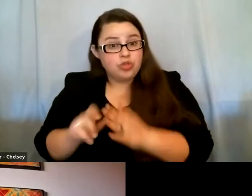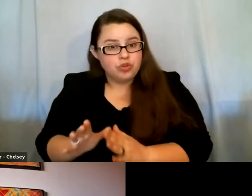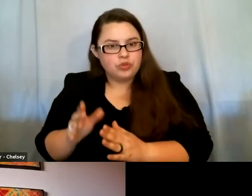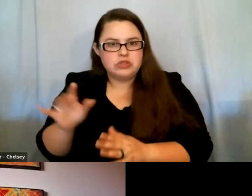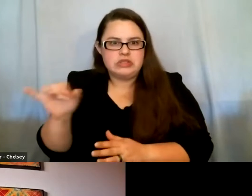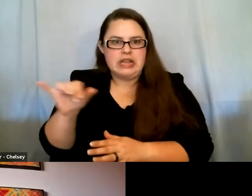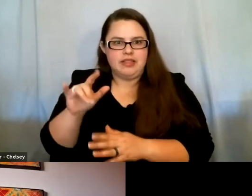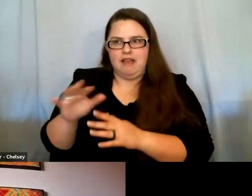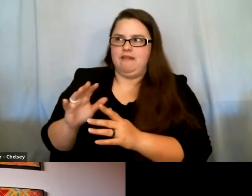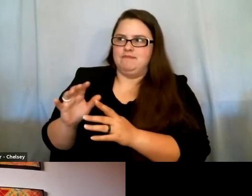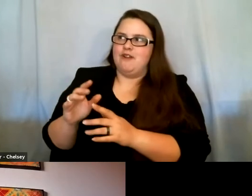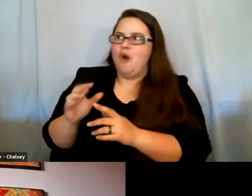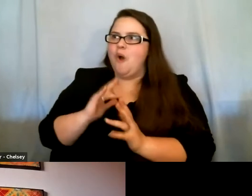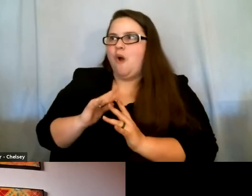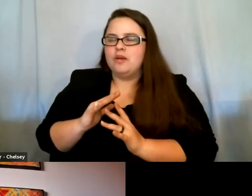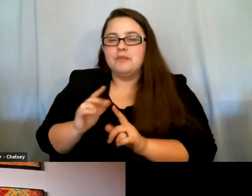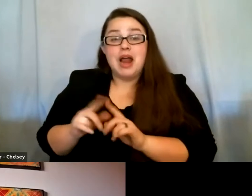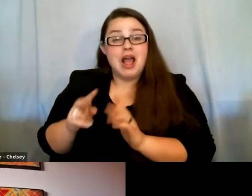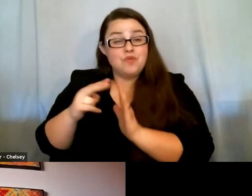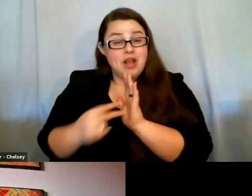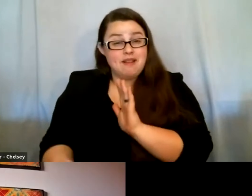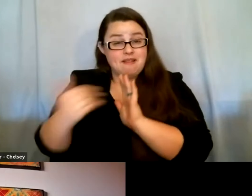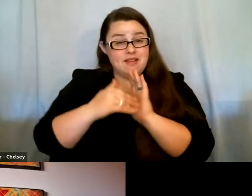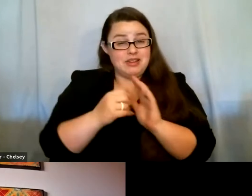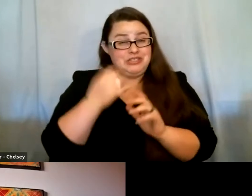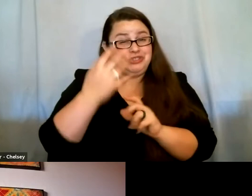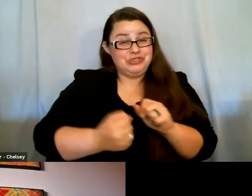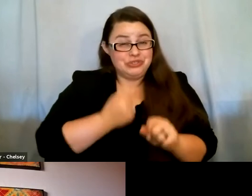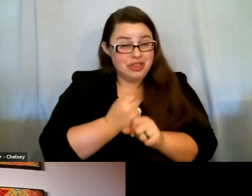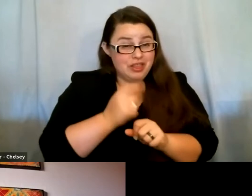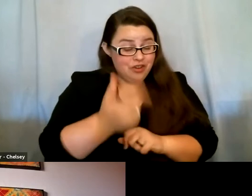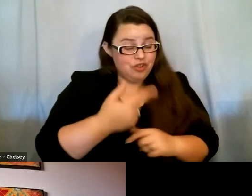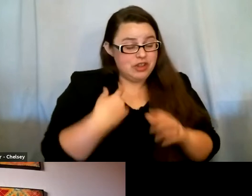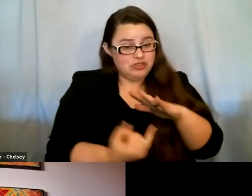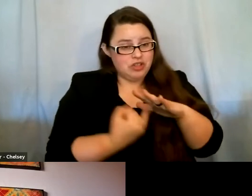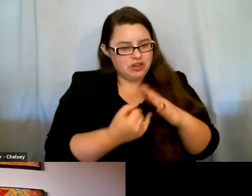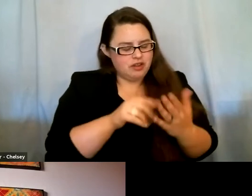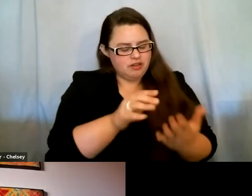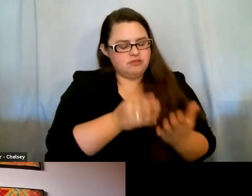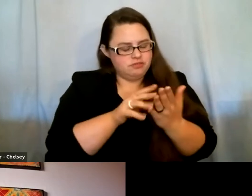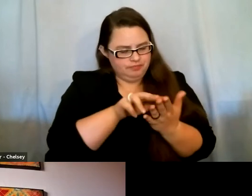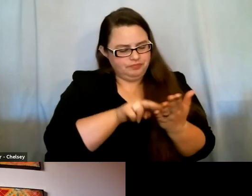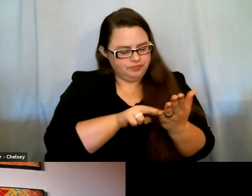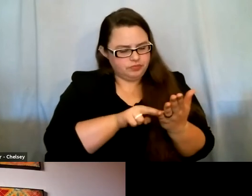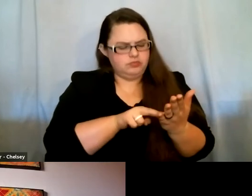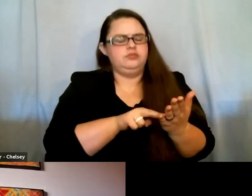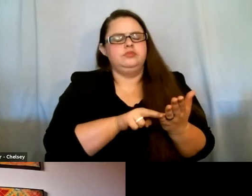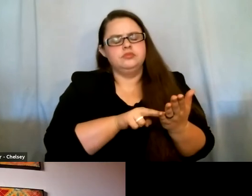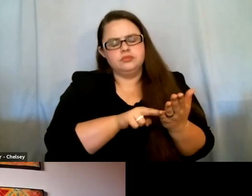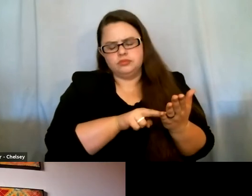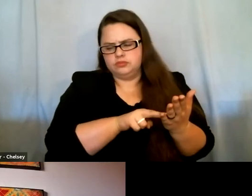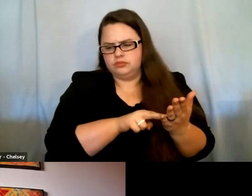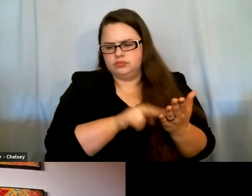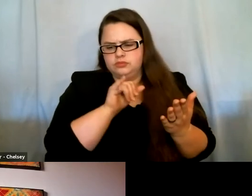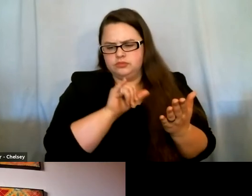later, in solitary confinement, it resonated very differently, right? I realized that Luis Rodriguez was an